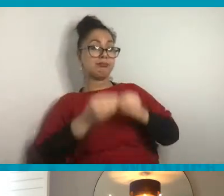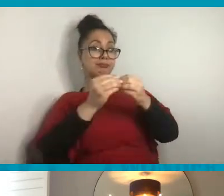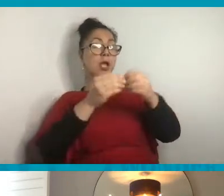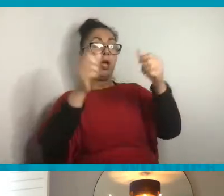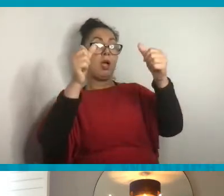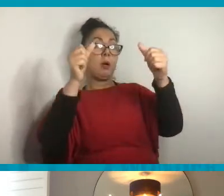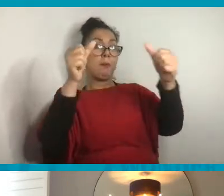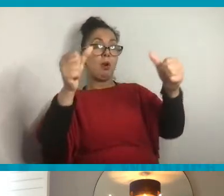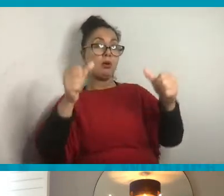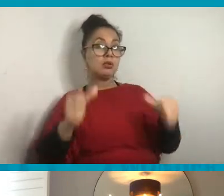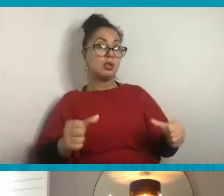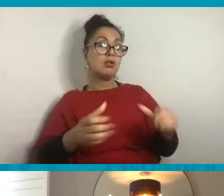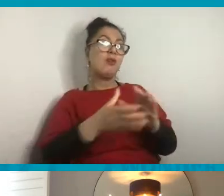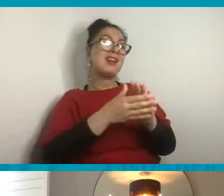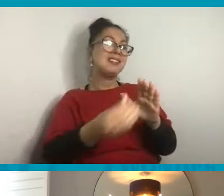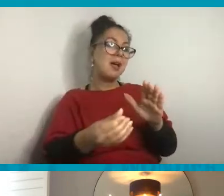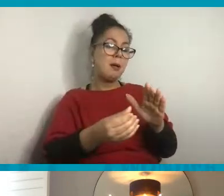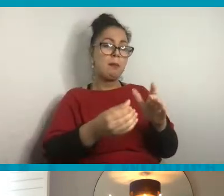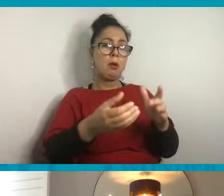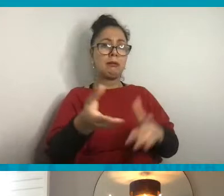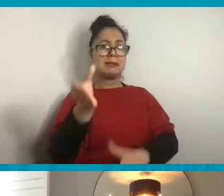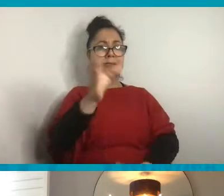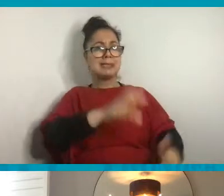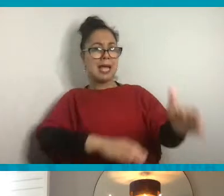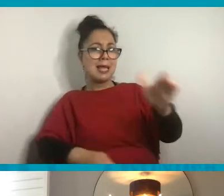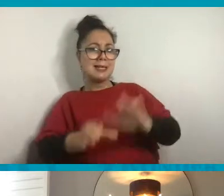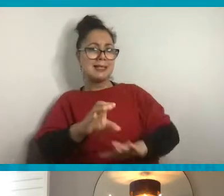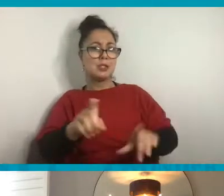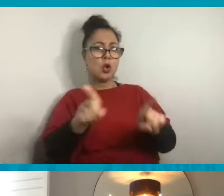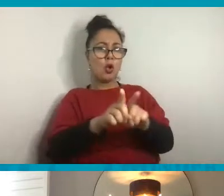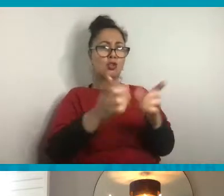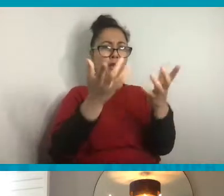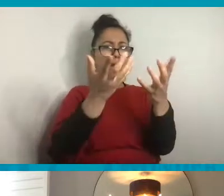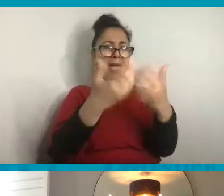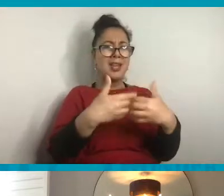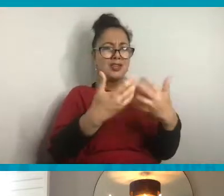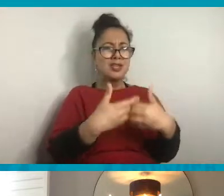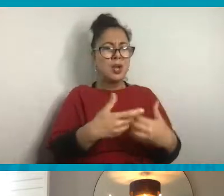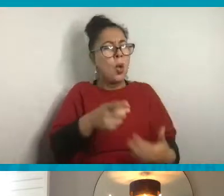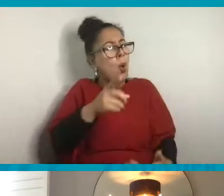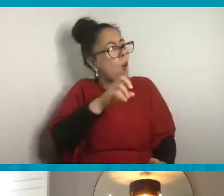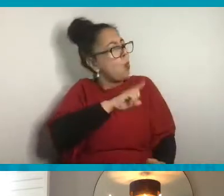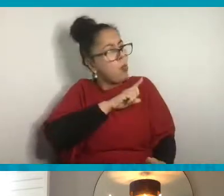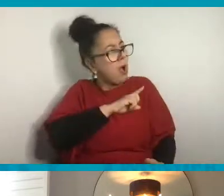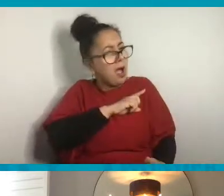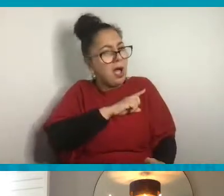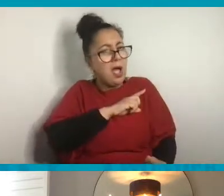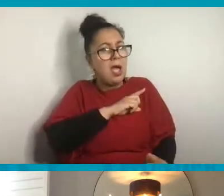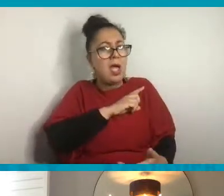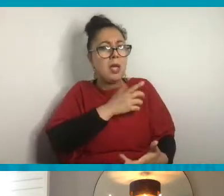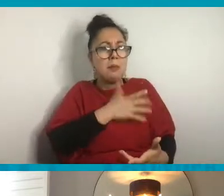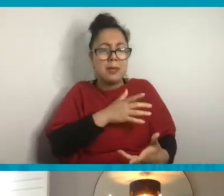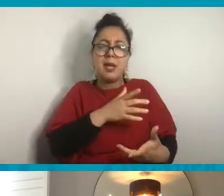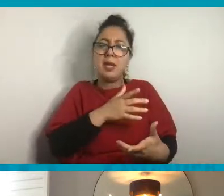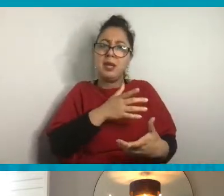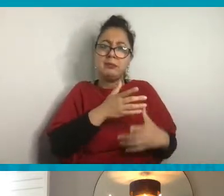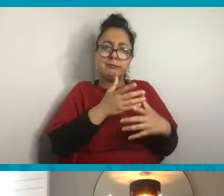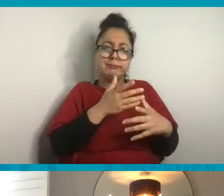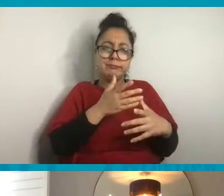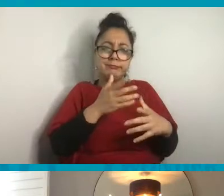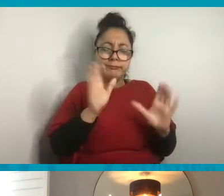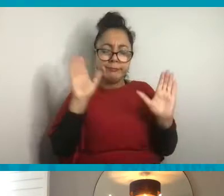as well as scientists and engineers, why are we doing work around protecting the planet?